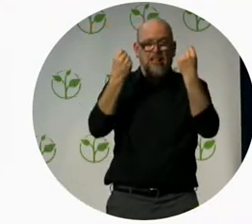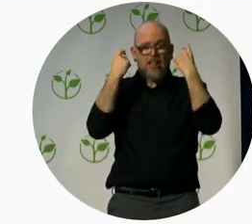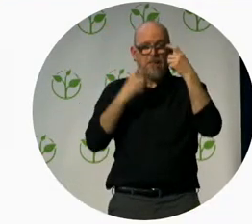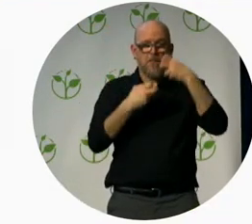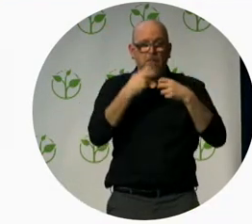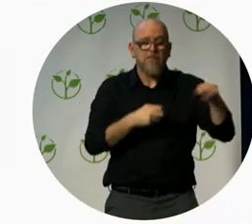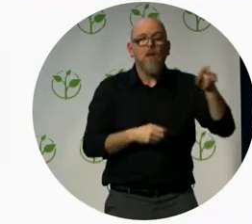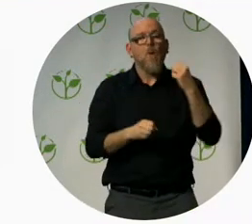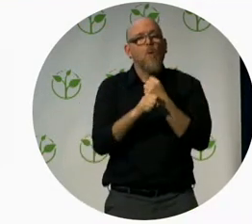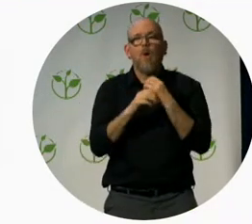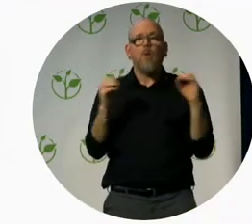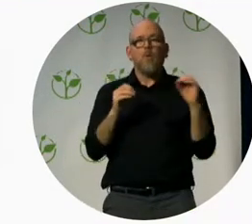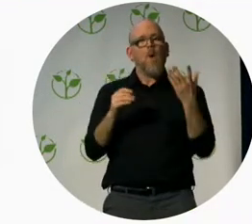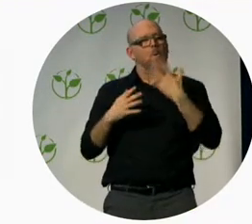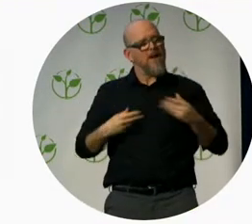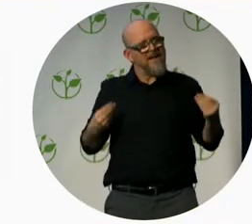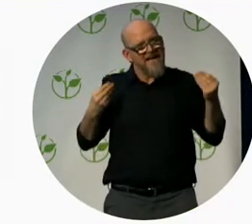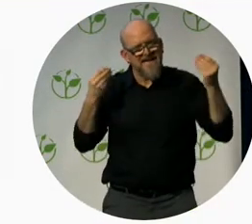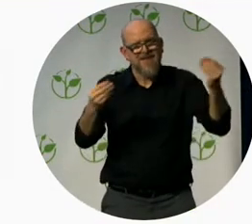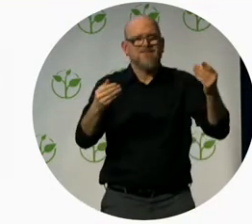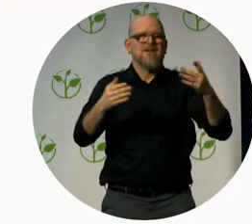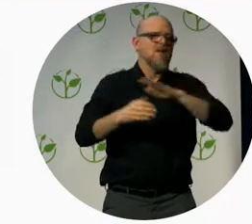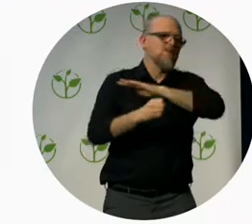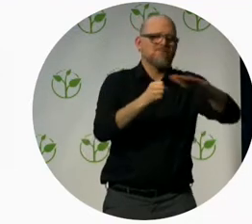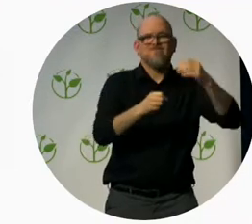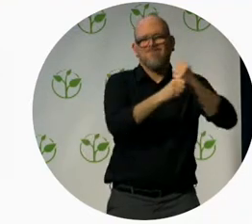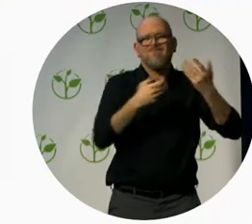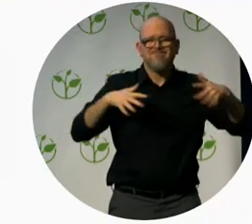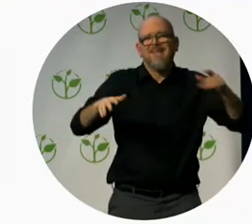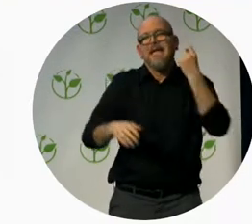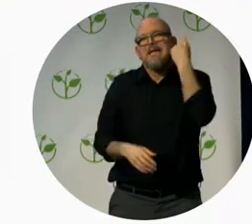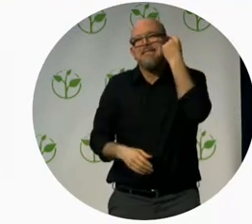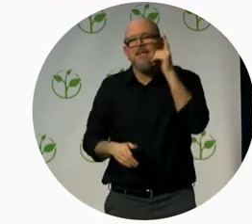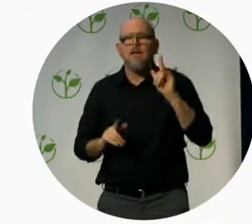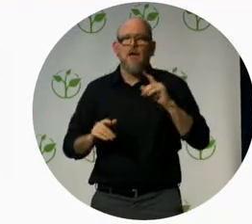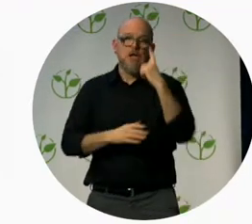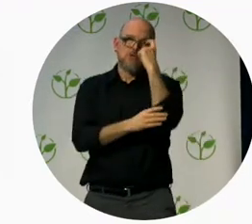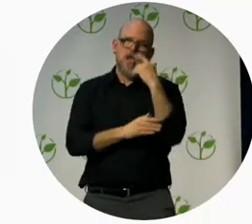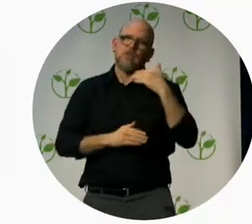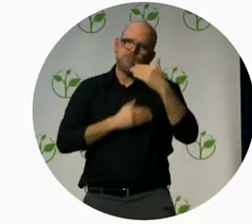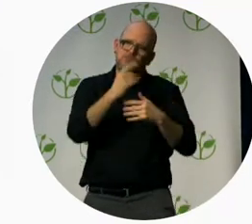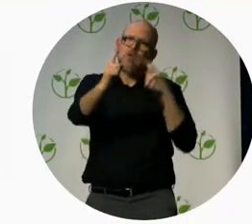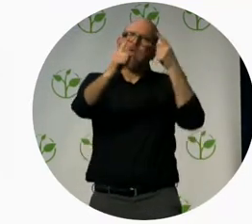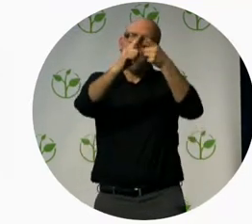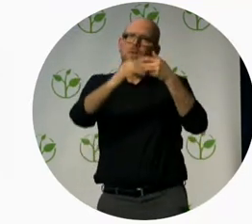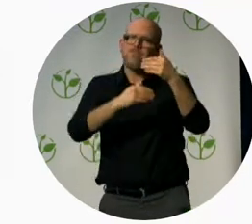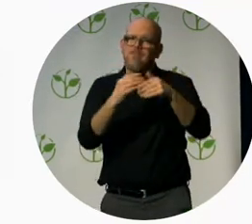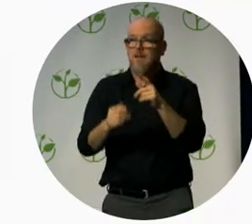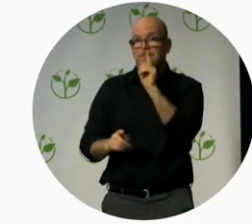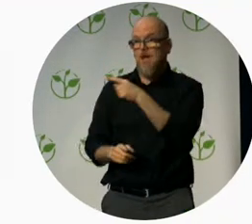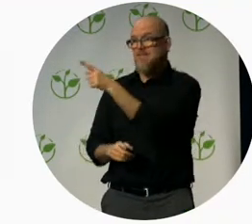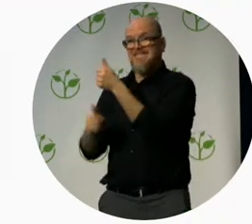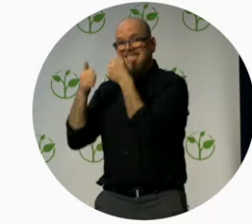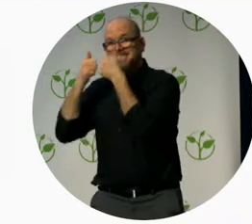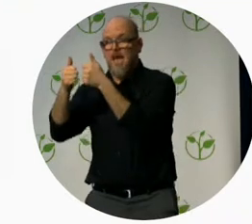has wonderful causes competing for the attention of people in a world that has shorter and